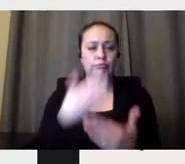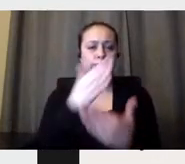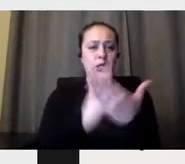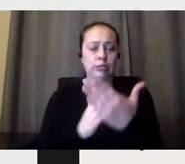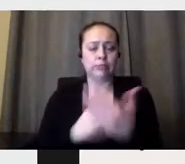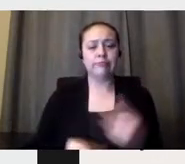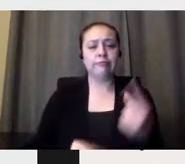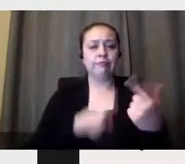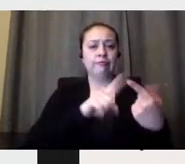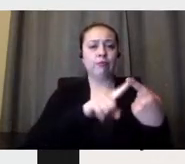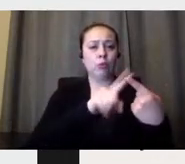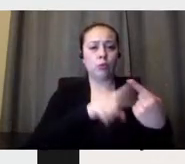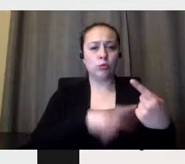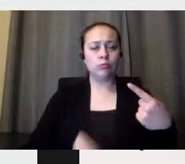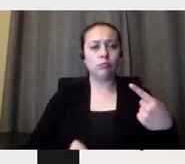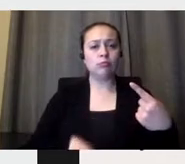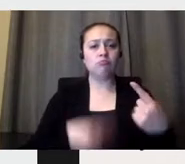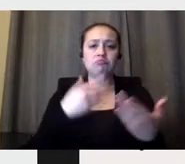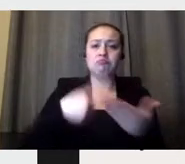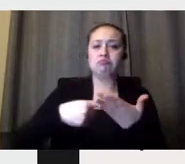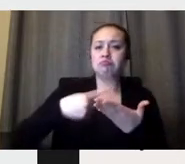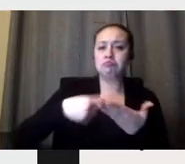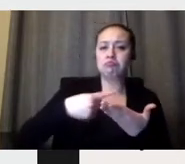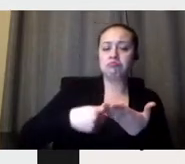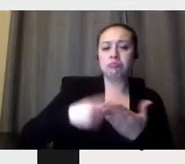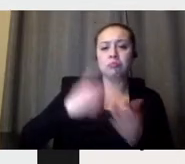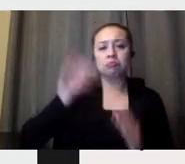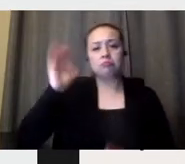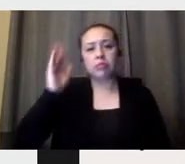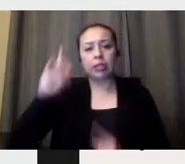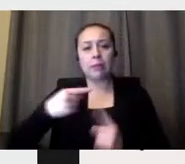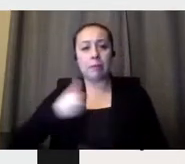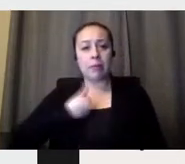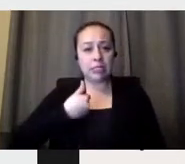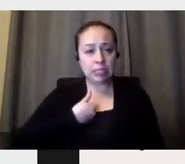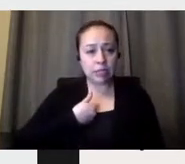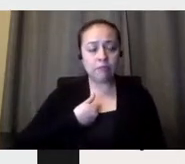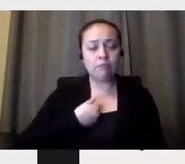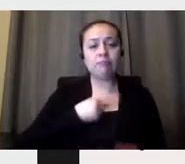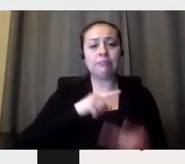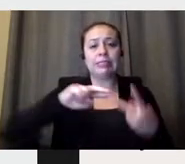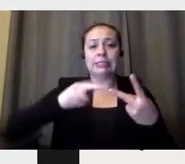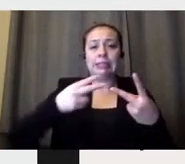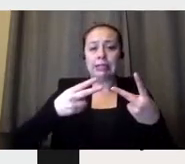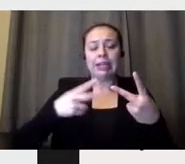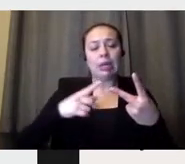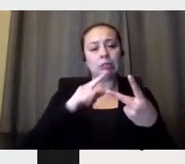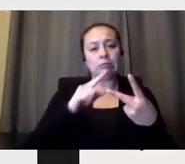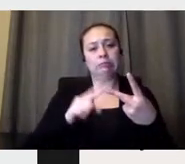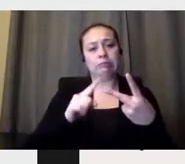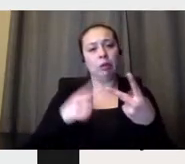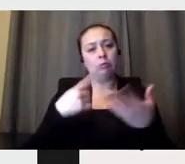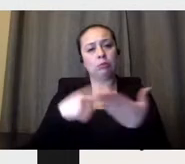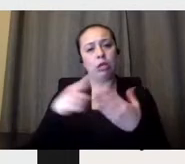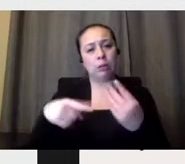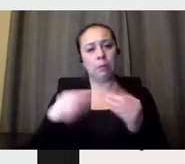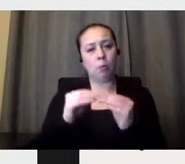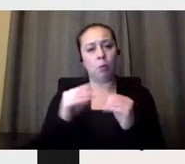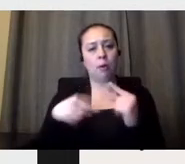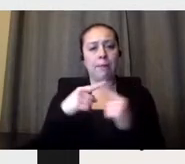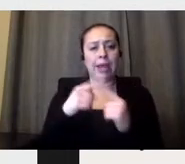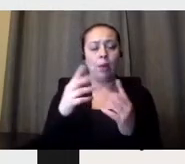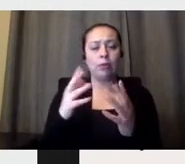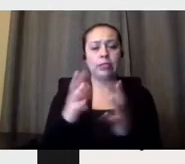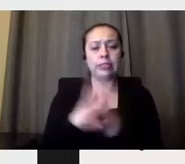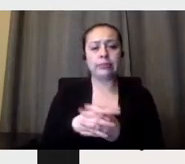is where I talk and present about myself, subdesigner, and then we're gonna go into how the